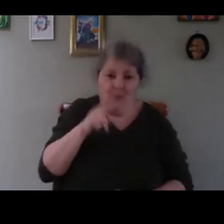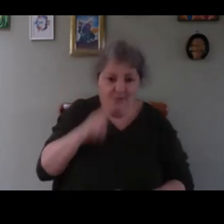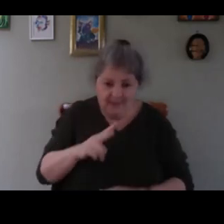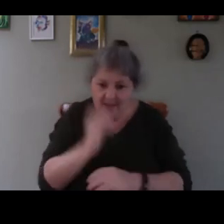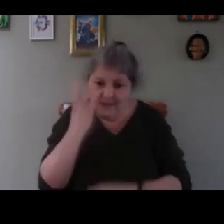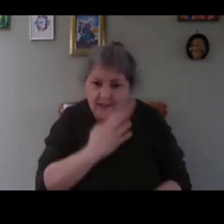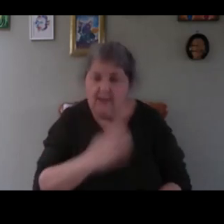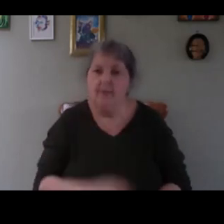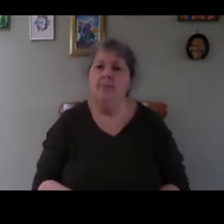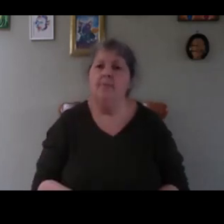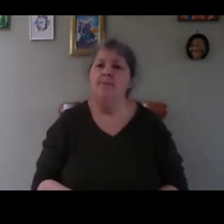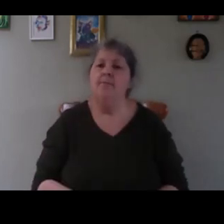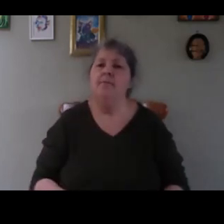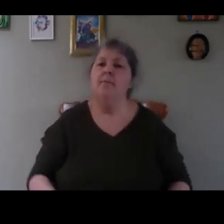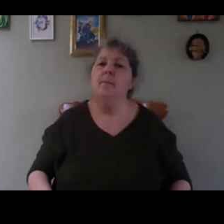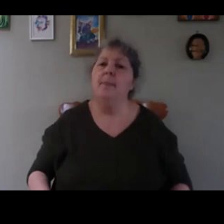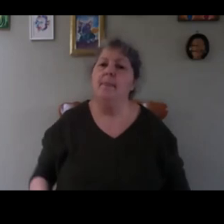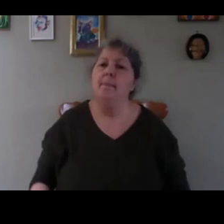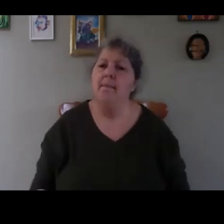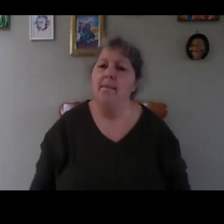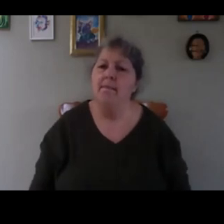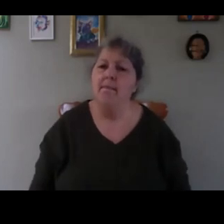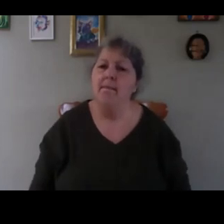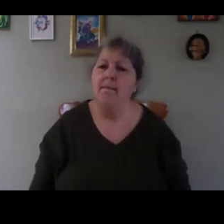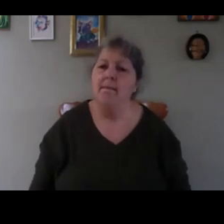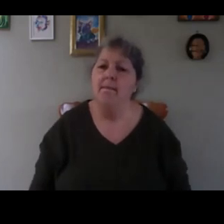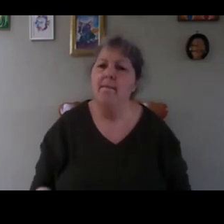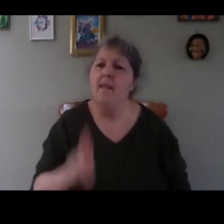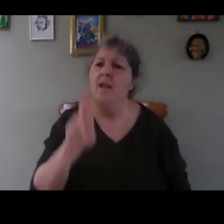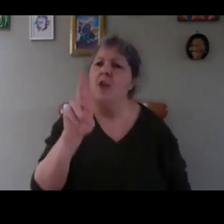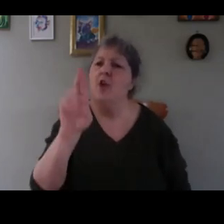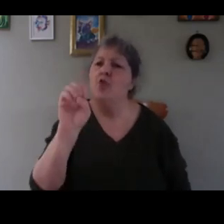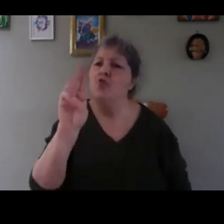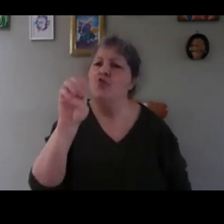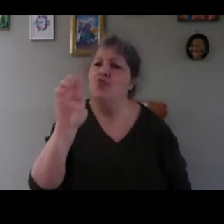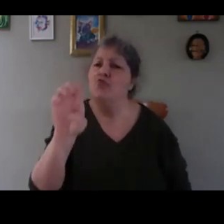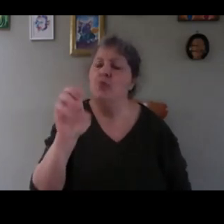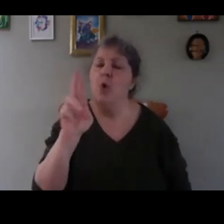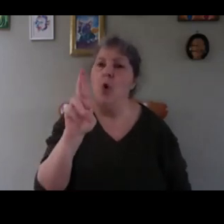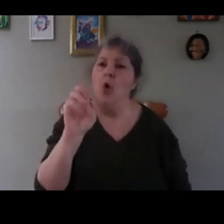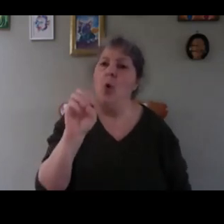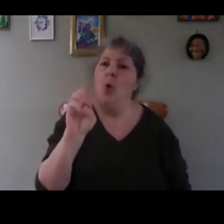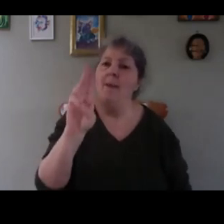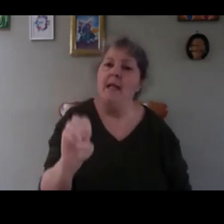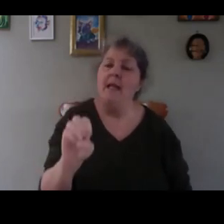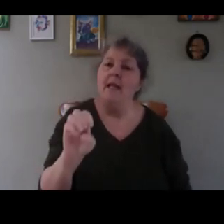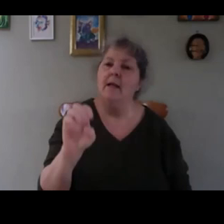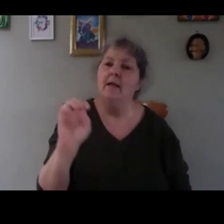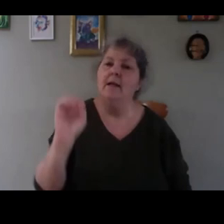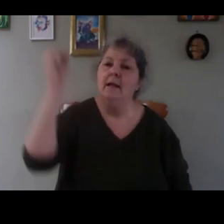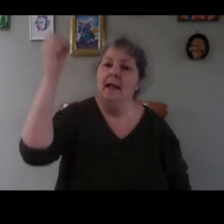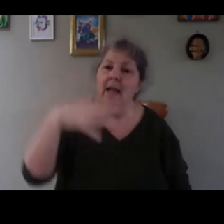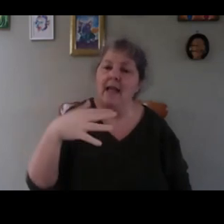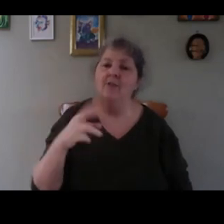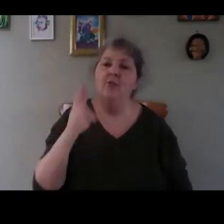rope light could be used so could rope light be used instead of warming cable